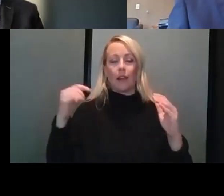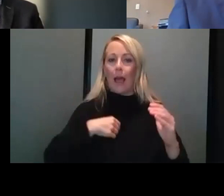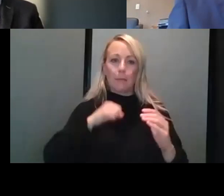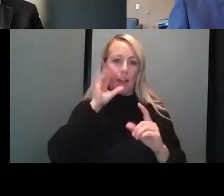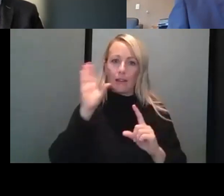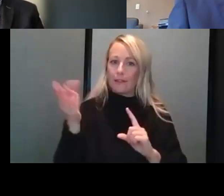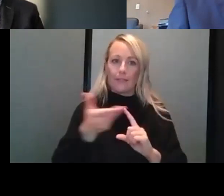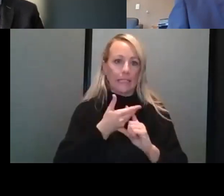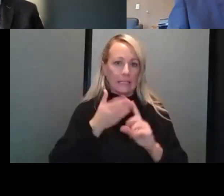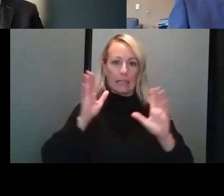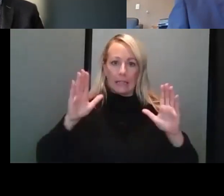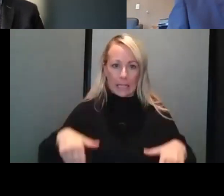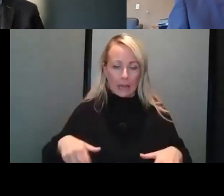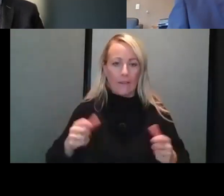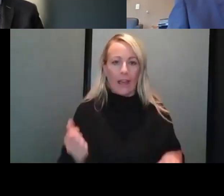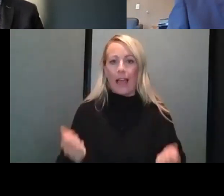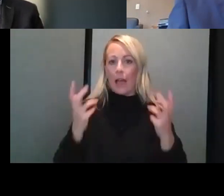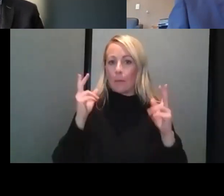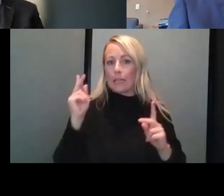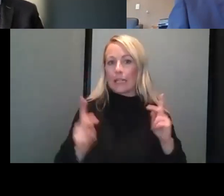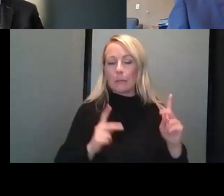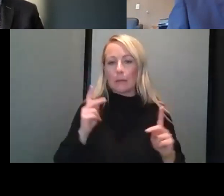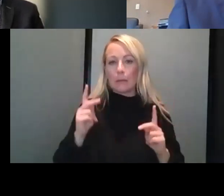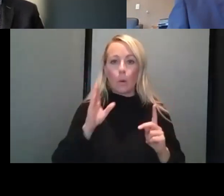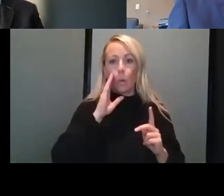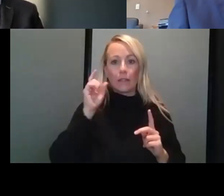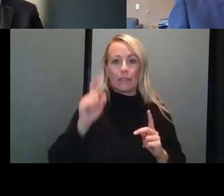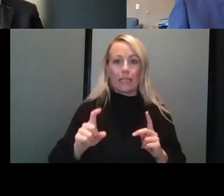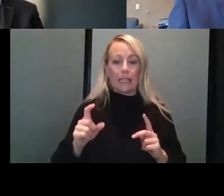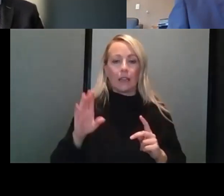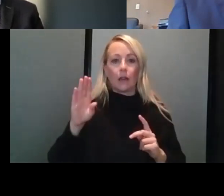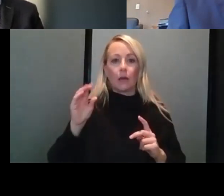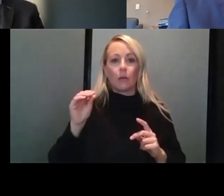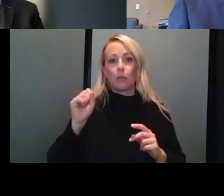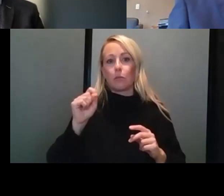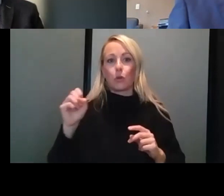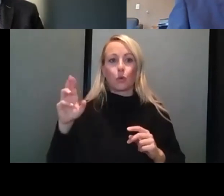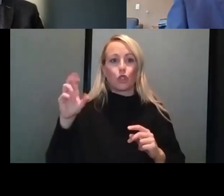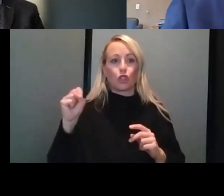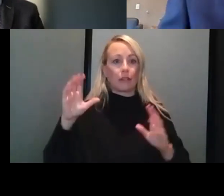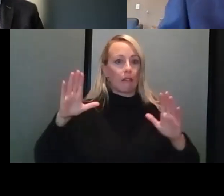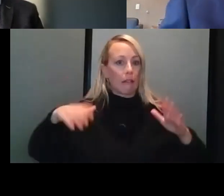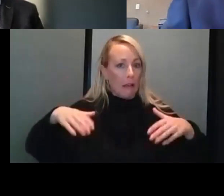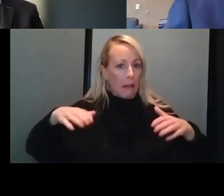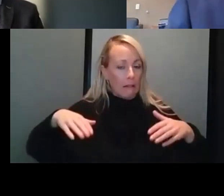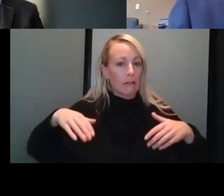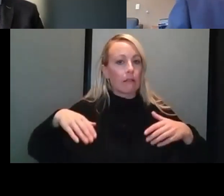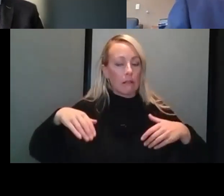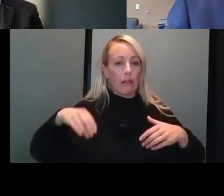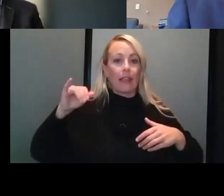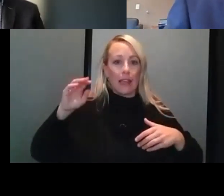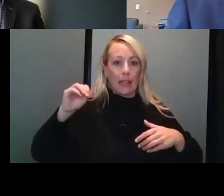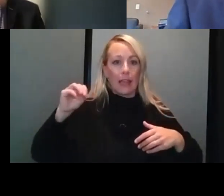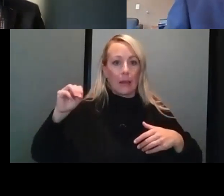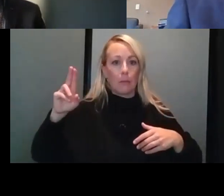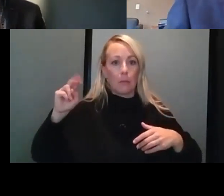yet of how many people are going to need boosters in the short run. Certainly the immunocompromised, that data